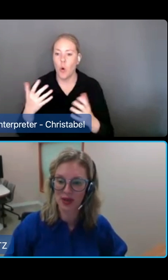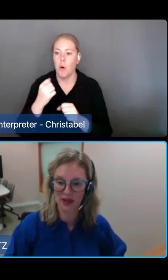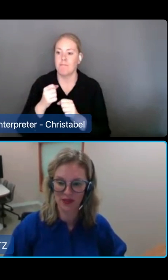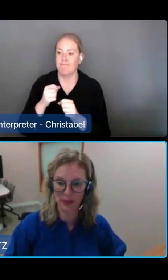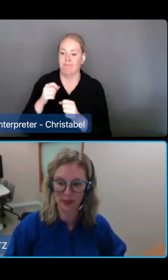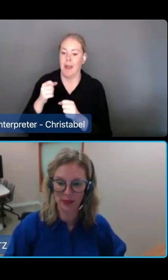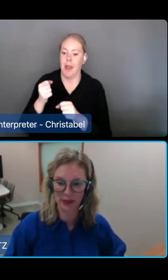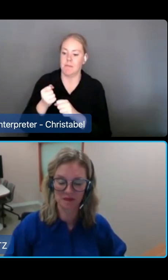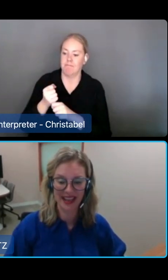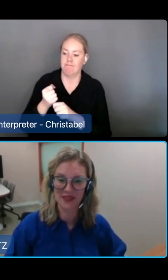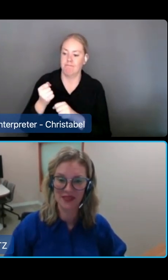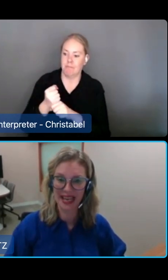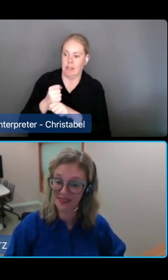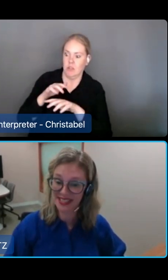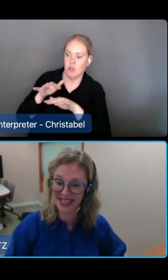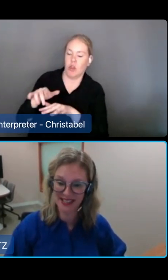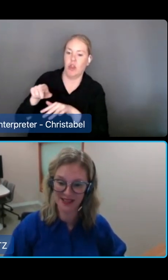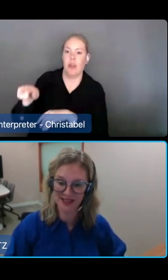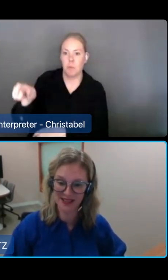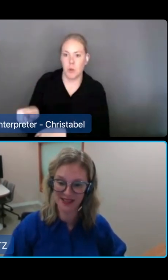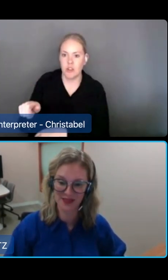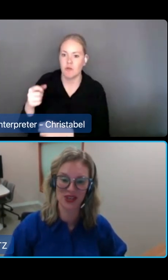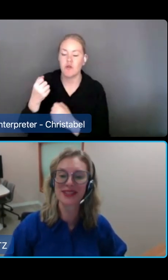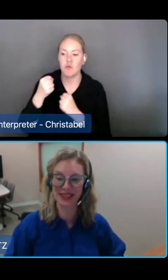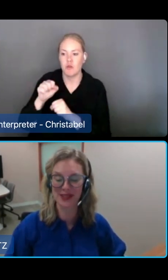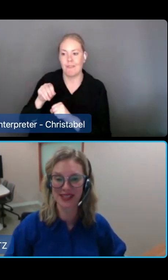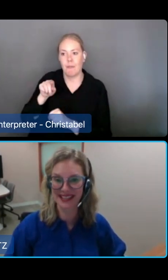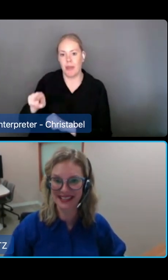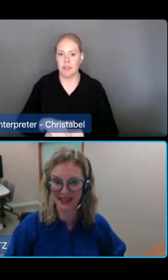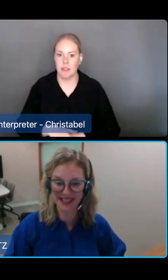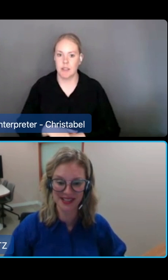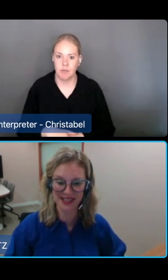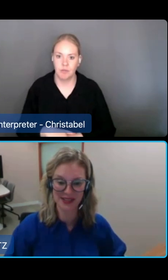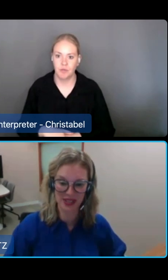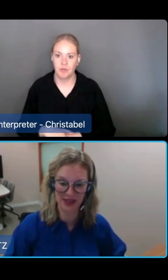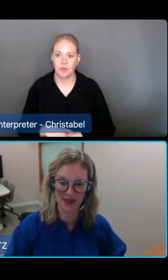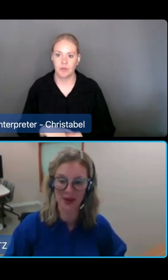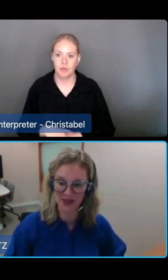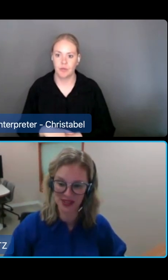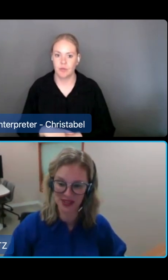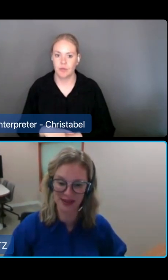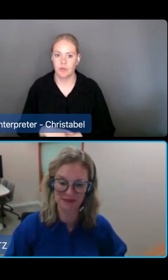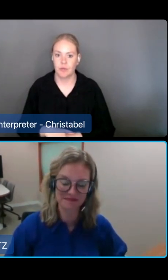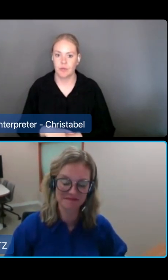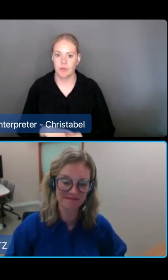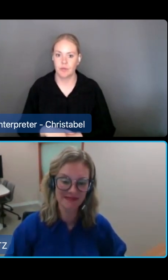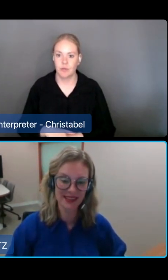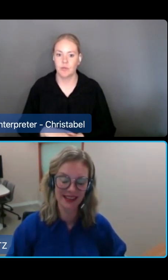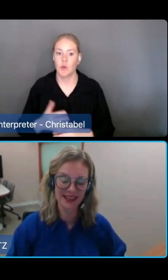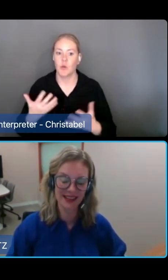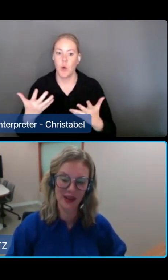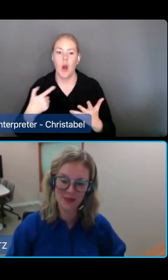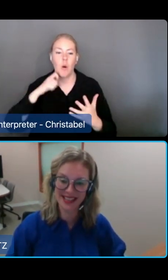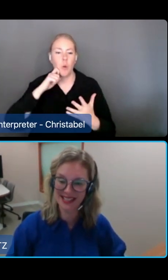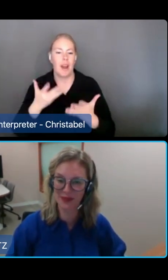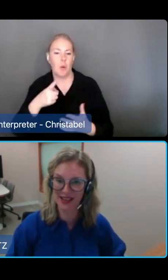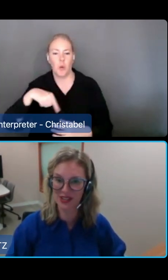mechanical work of the Bill. However, they aren't the stars of the show, so I'll leave you to consider those in your own time. I